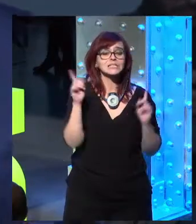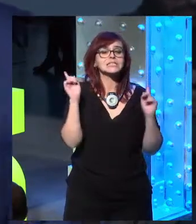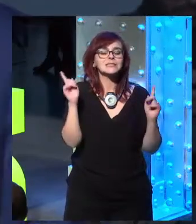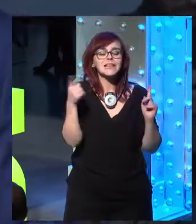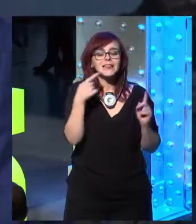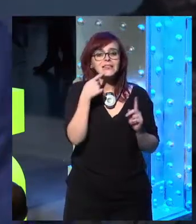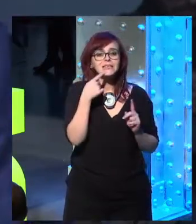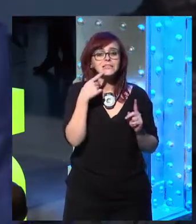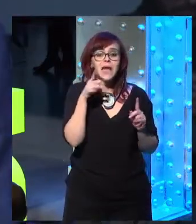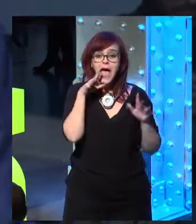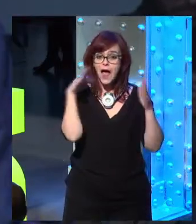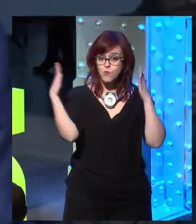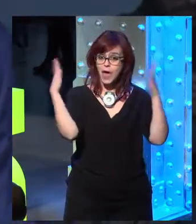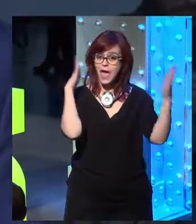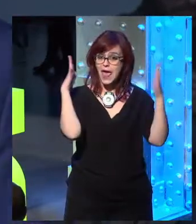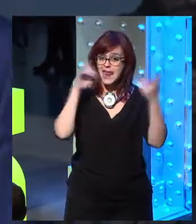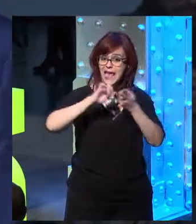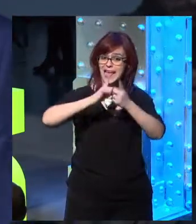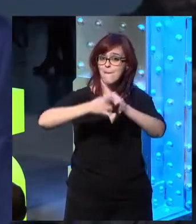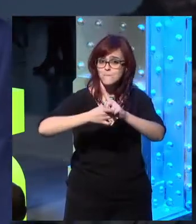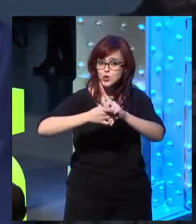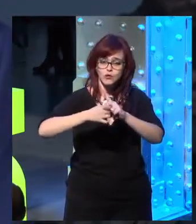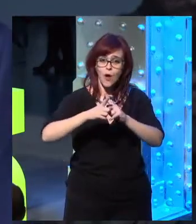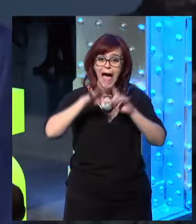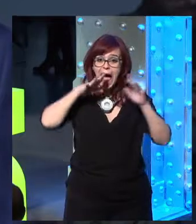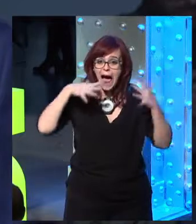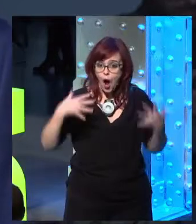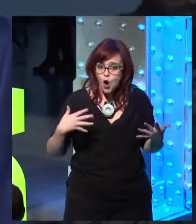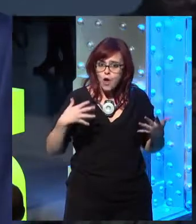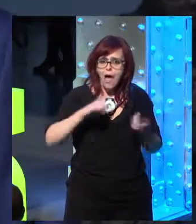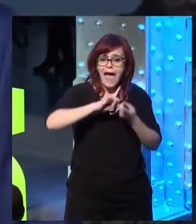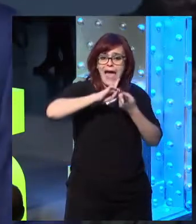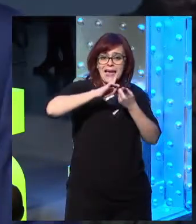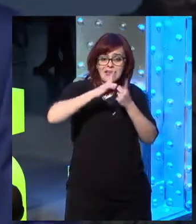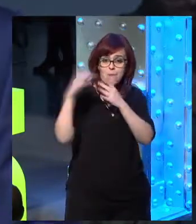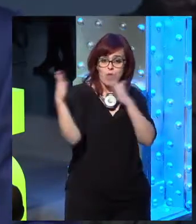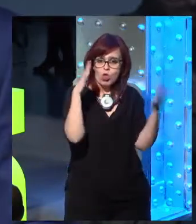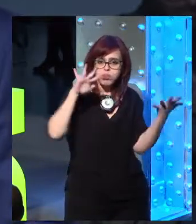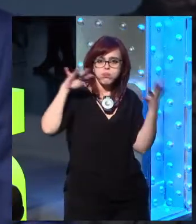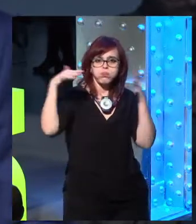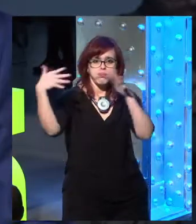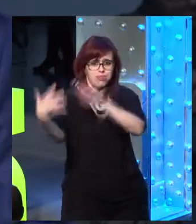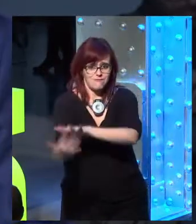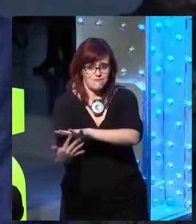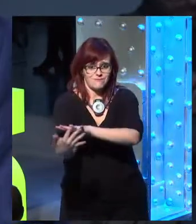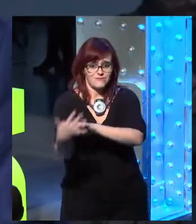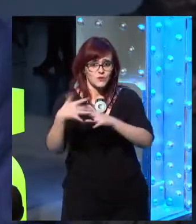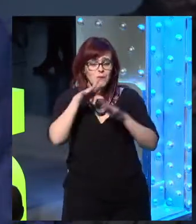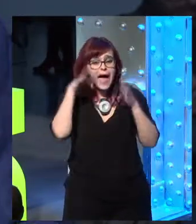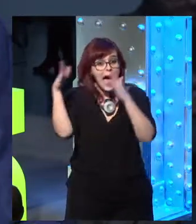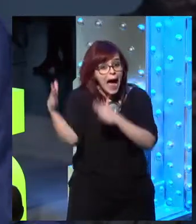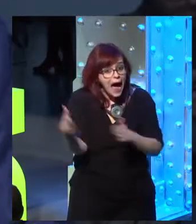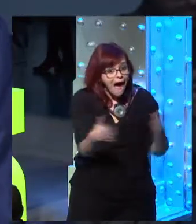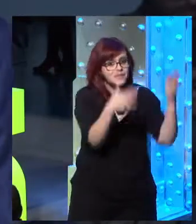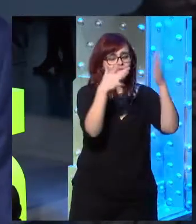likes to say, it's not that we are in a changing era. We are living a change of